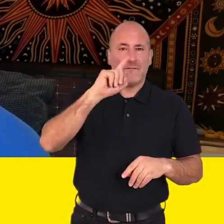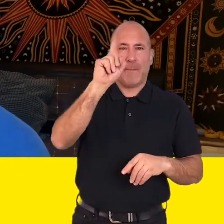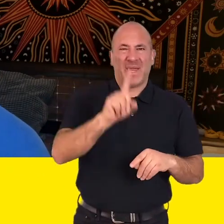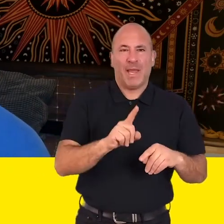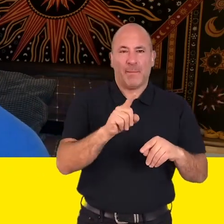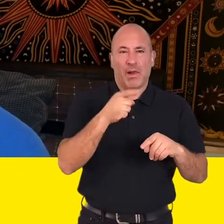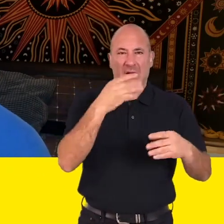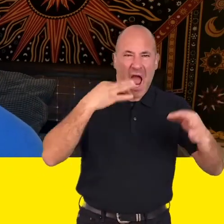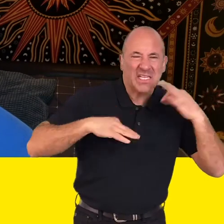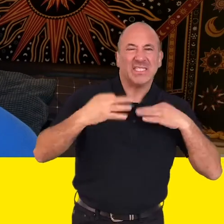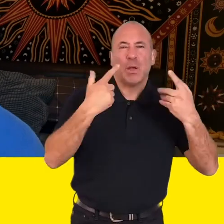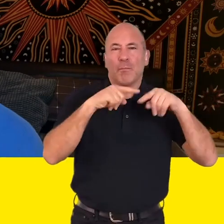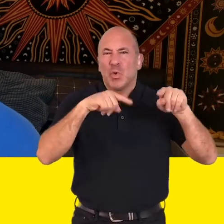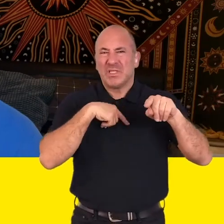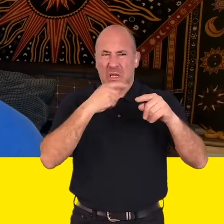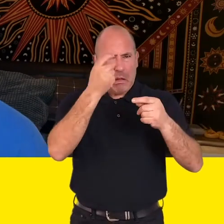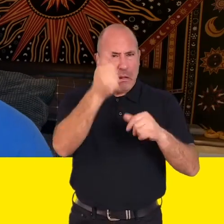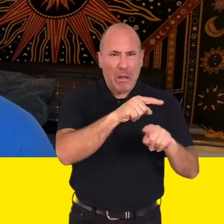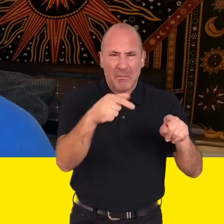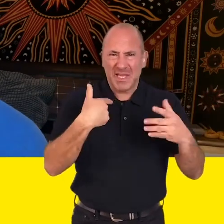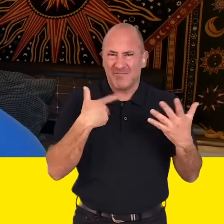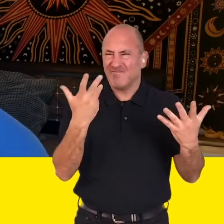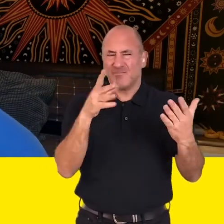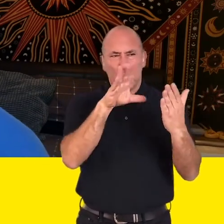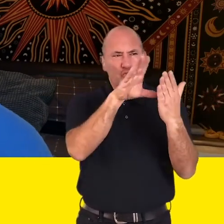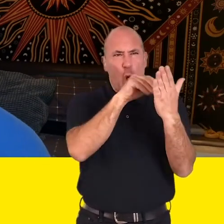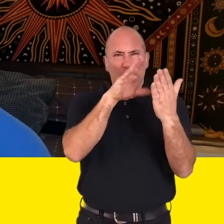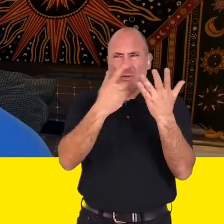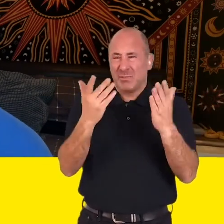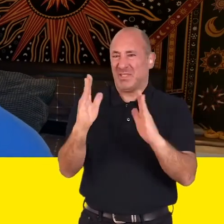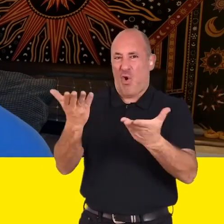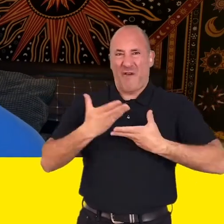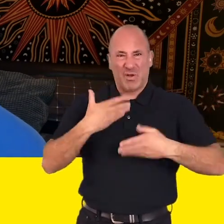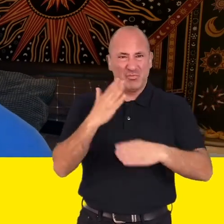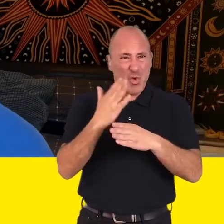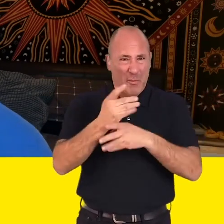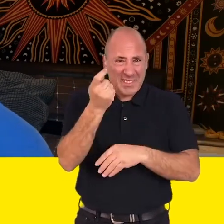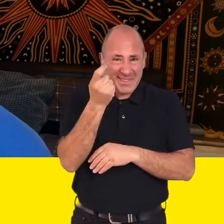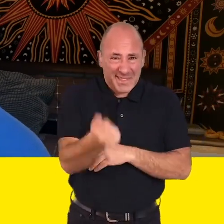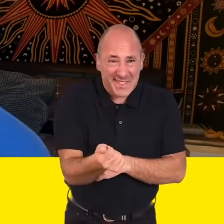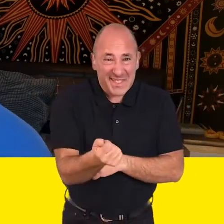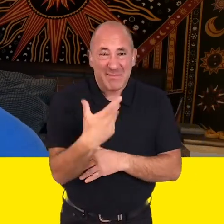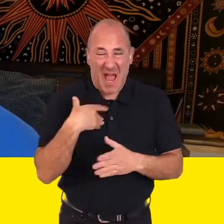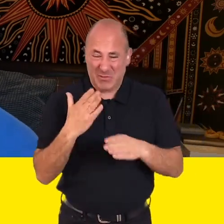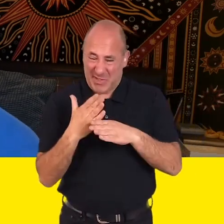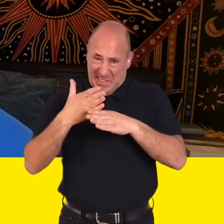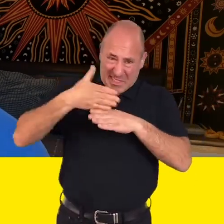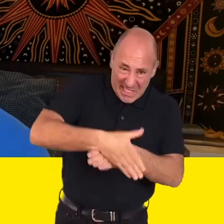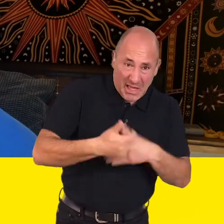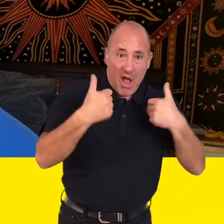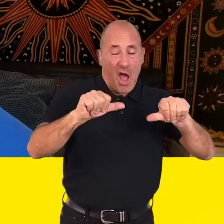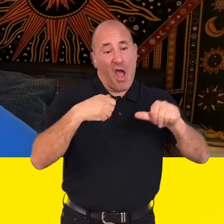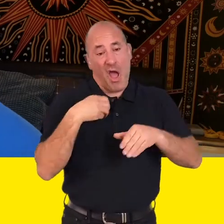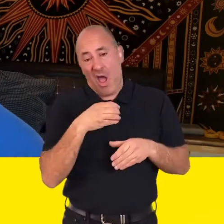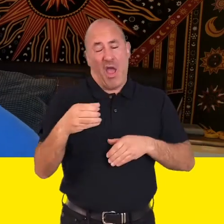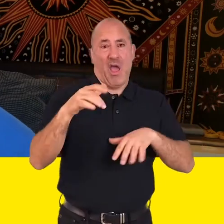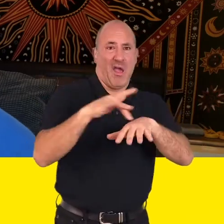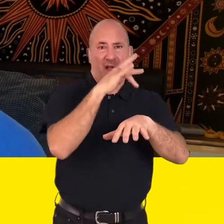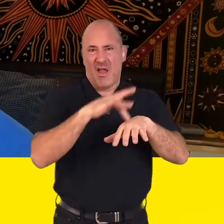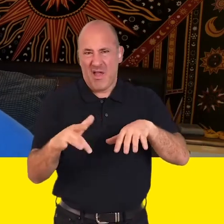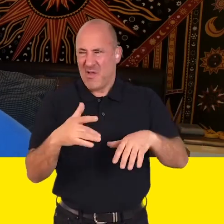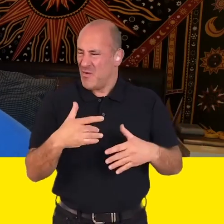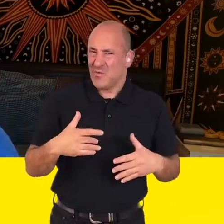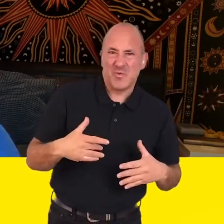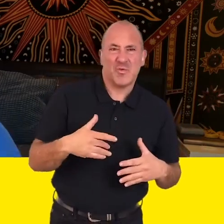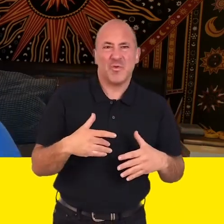any deaf people in these professions meant that I would be less likely to get roles and I'd have to work twice as hard as my hearing peers just to be